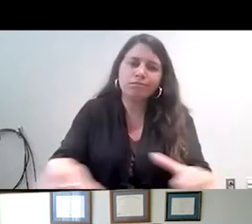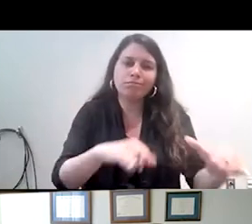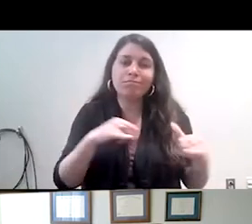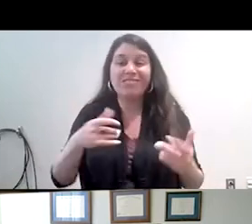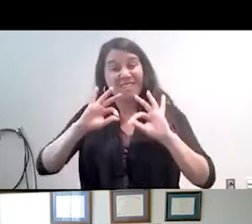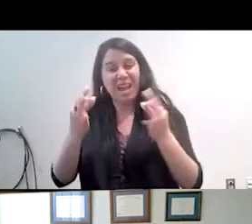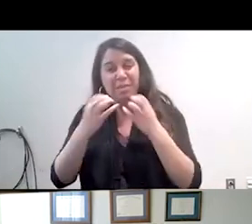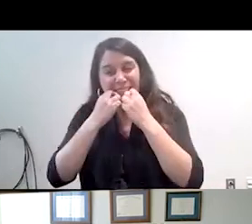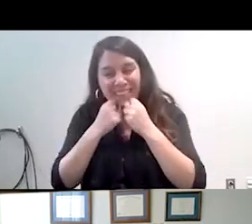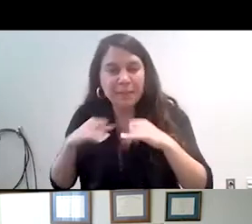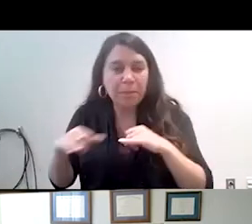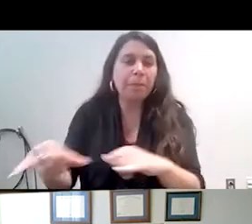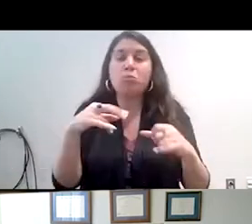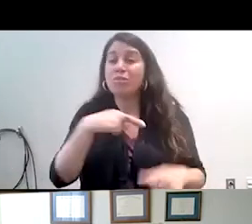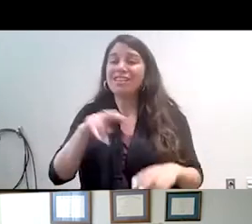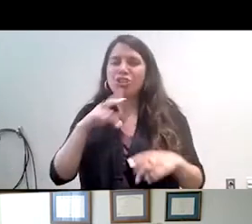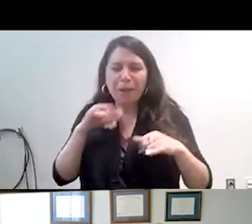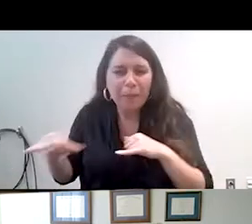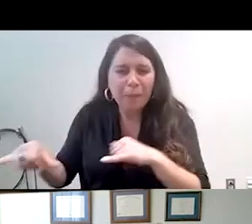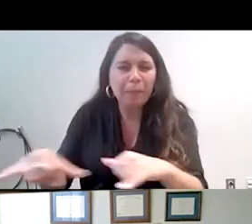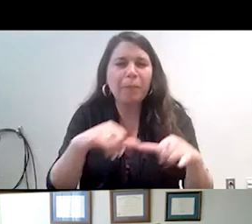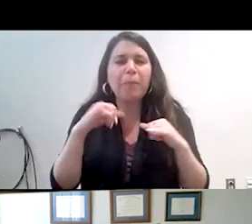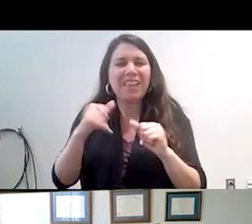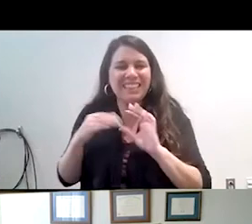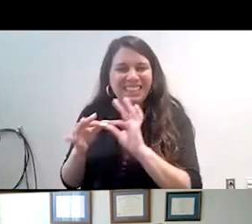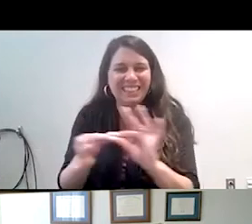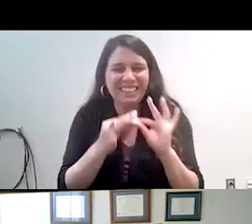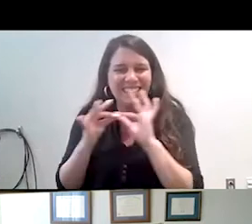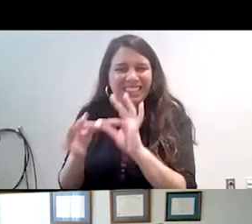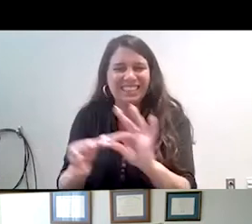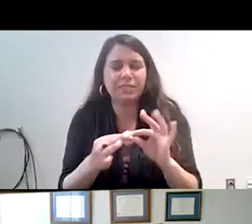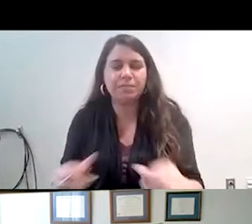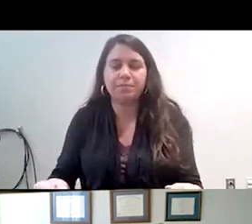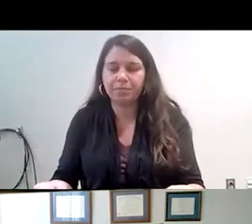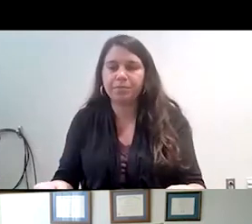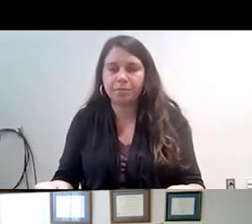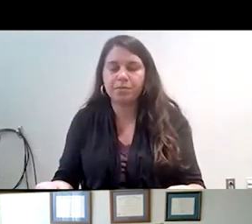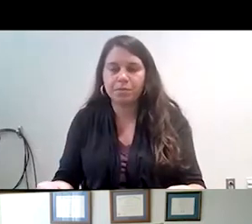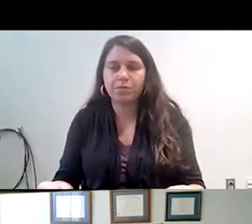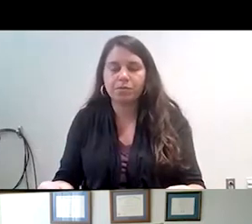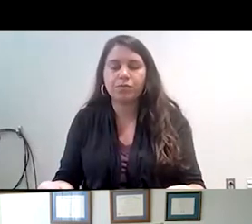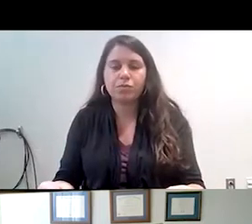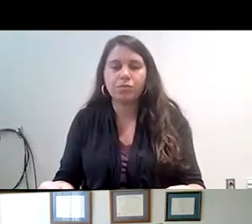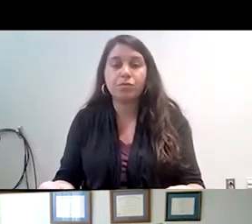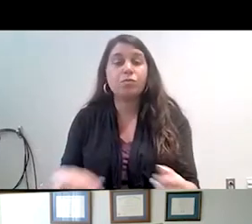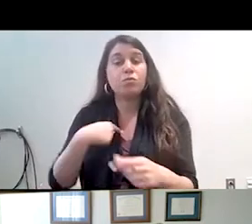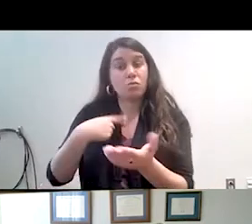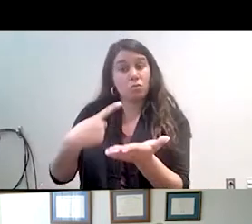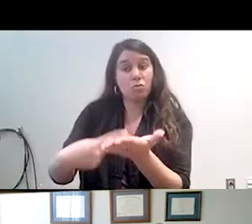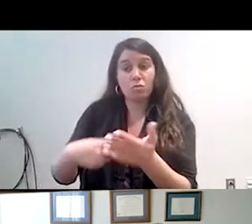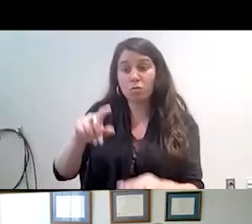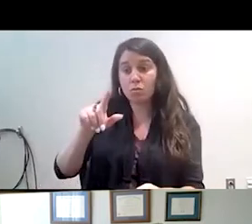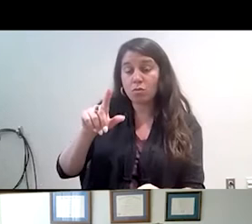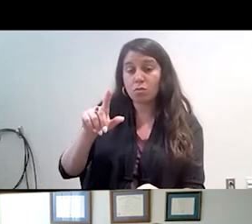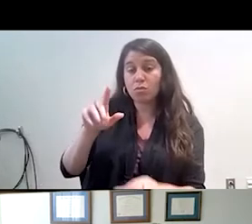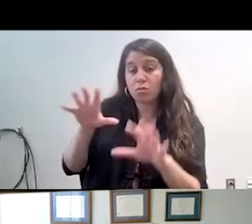sort that tie us all together. And so when possible, when I'm talking about Latinos, I will try to disaggregate,